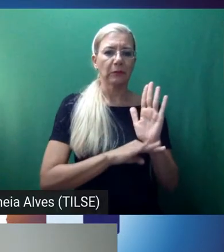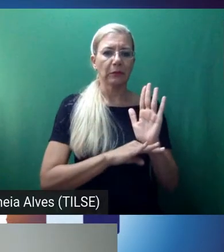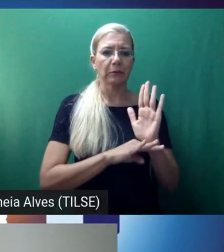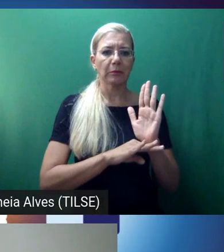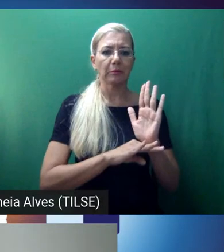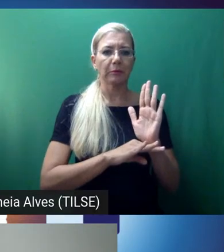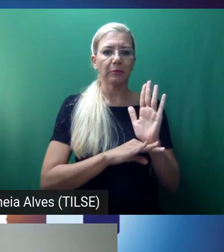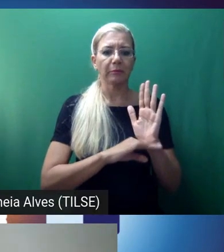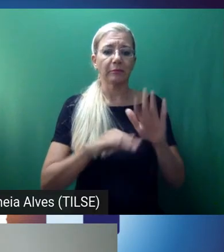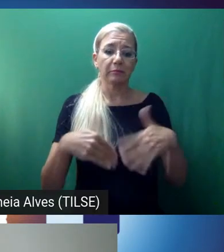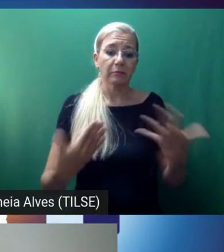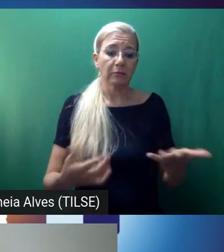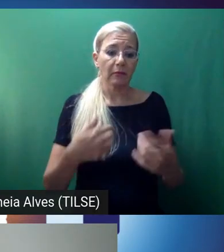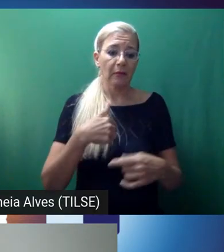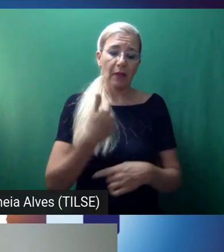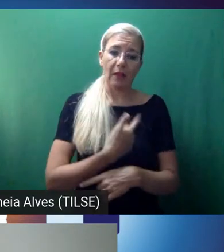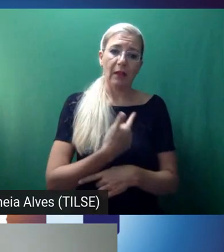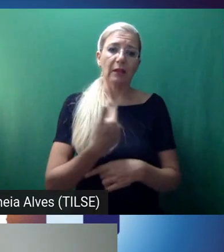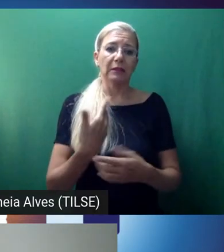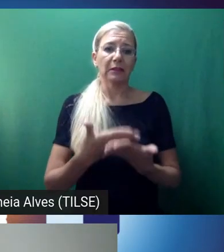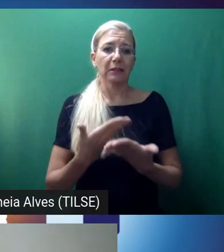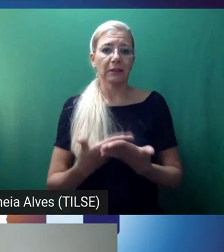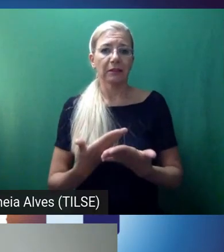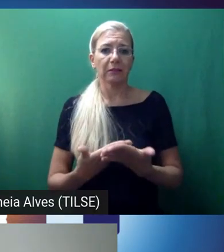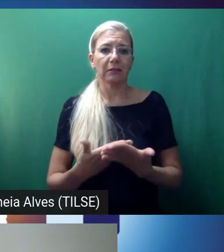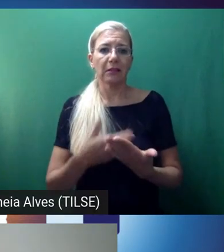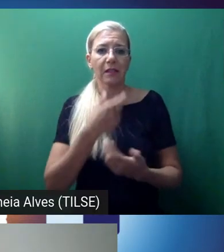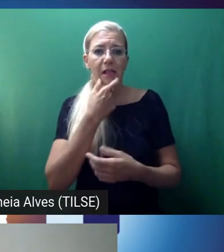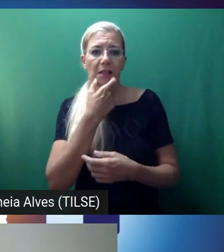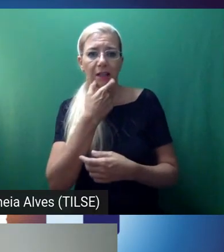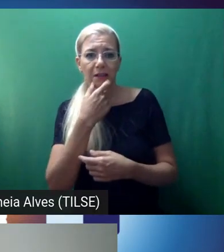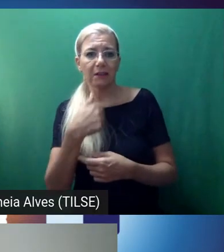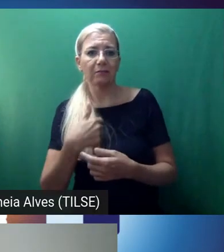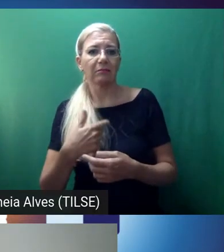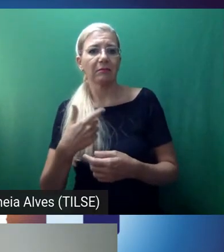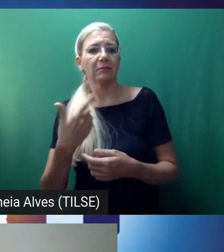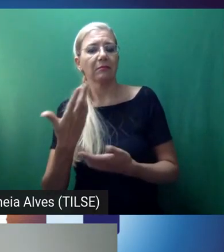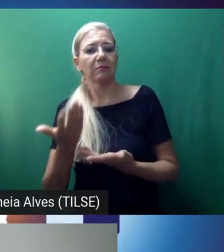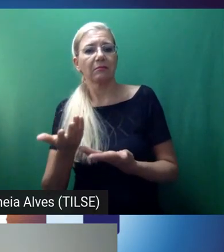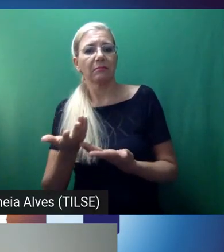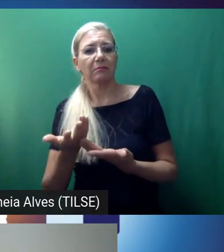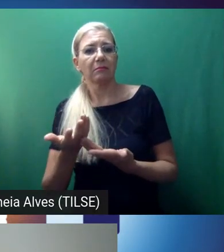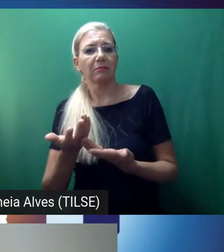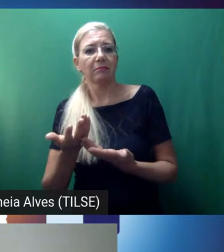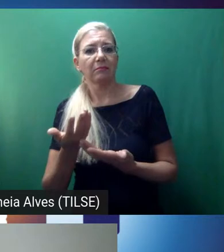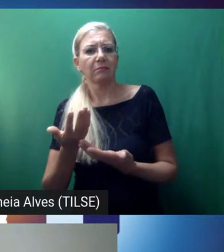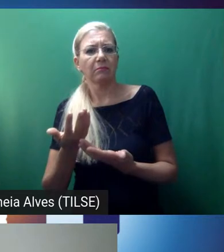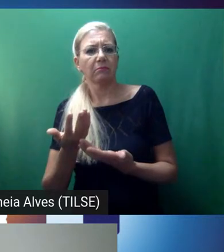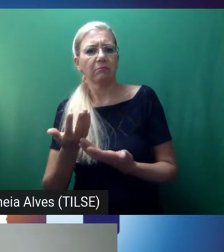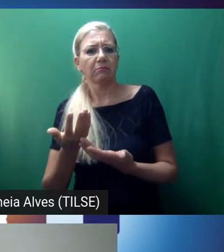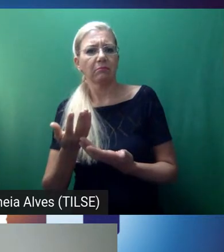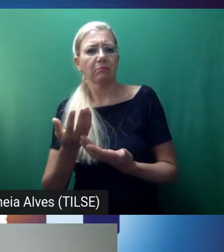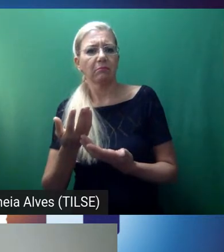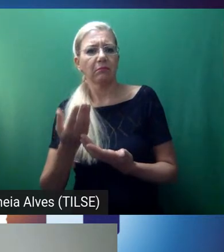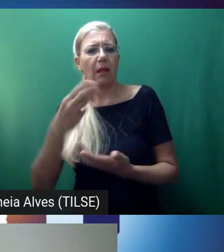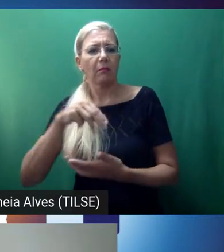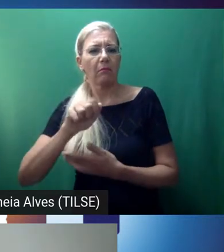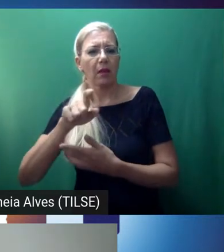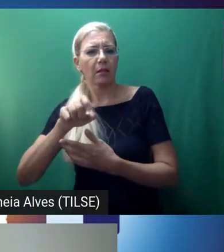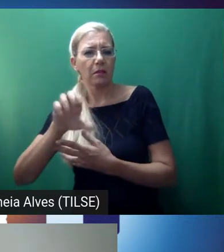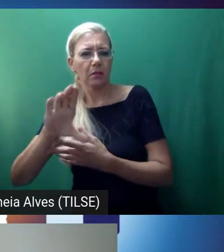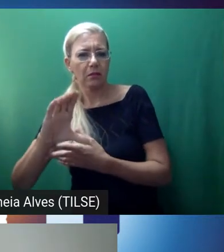When I started out teaching, I taught English language learners at the US-Mexico border. And so, this is what we would do.